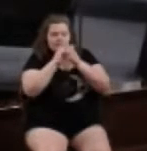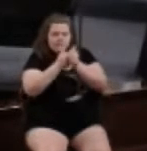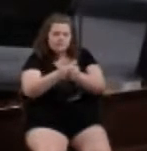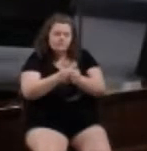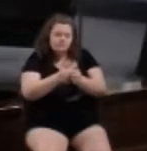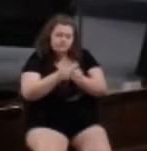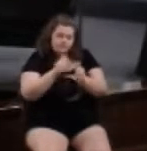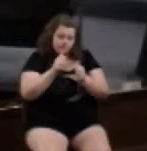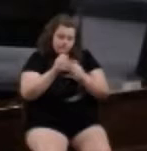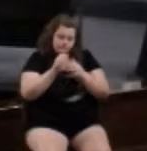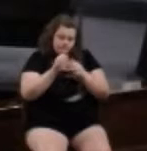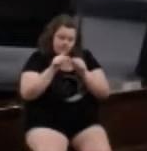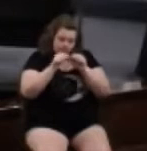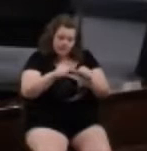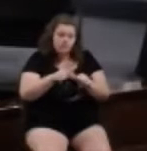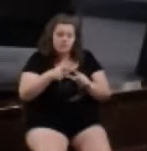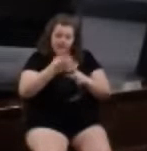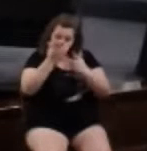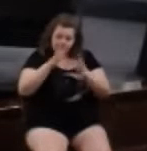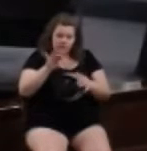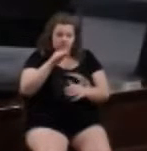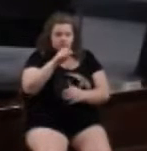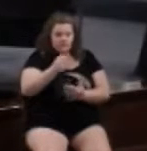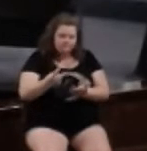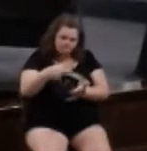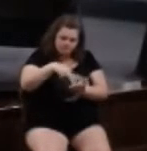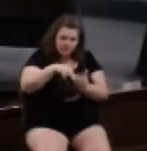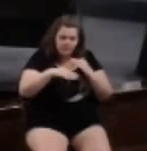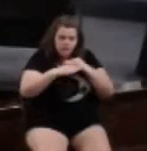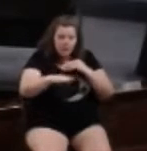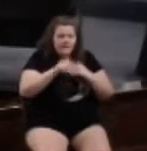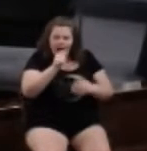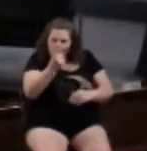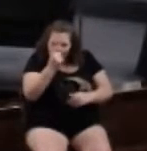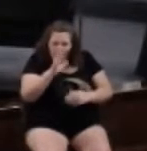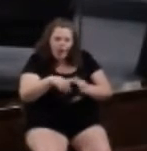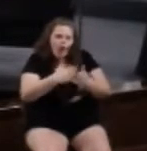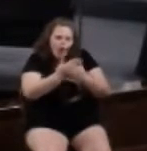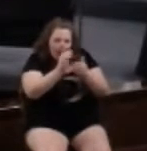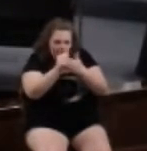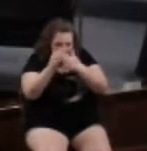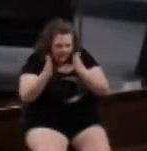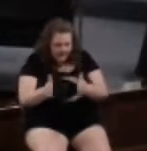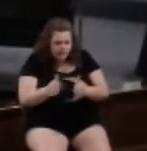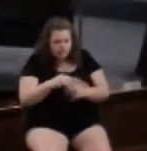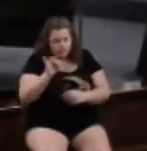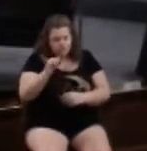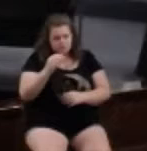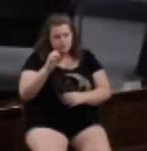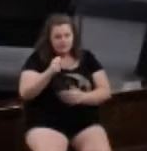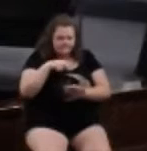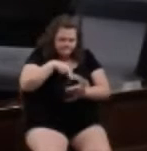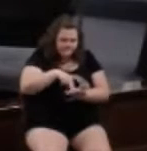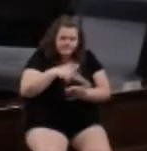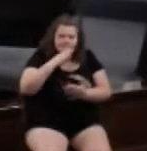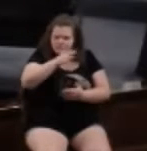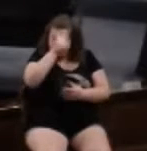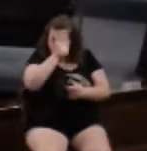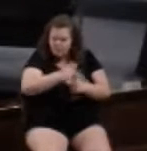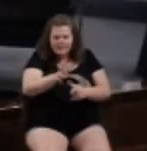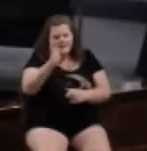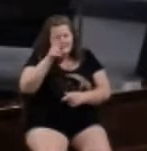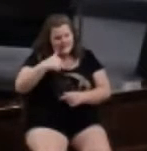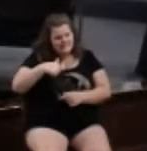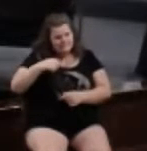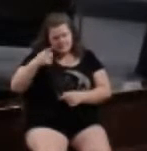had finished, James took the floor. See, it's not one leader, it's all of the leaders. James took the floor and says, brothers, said, listen to me,